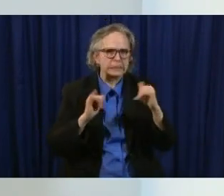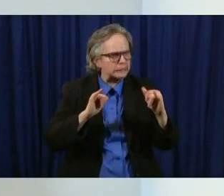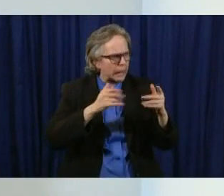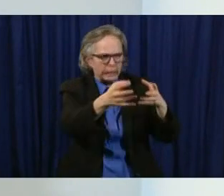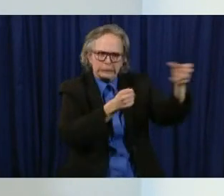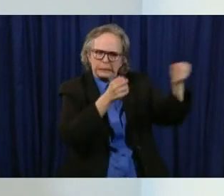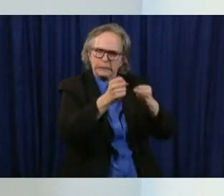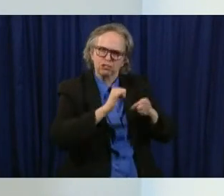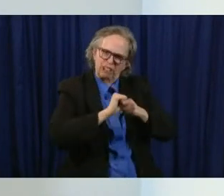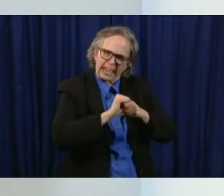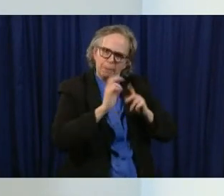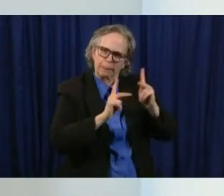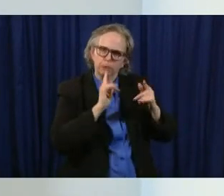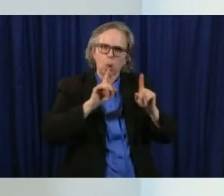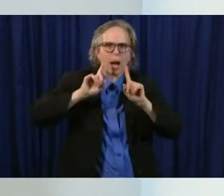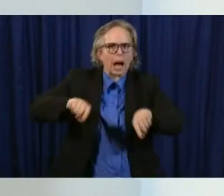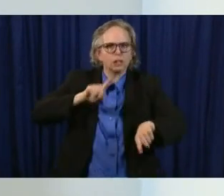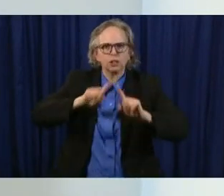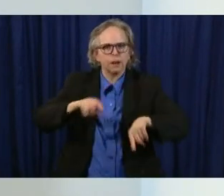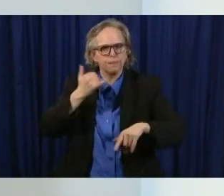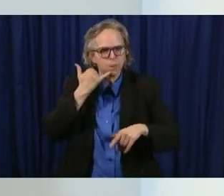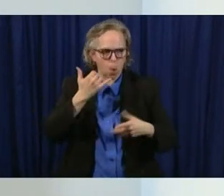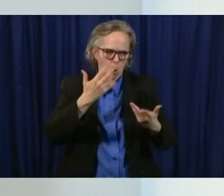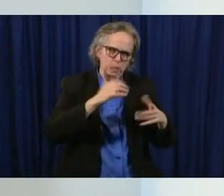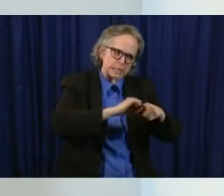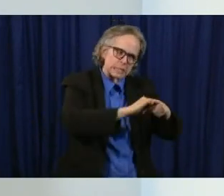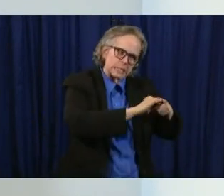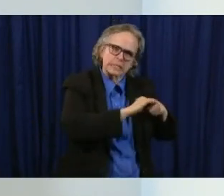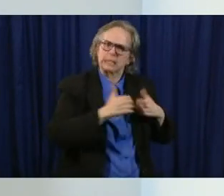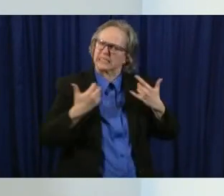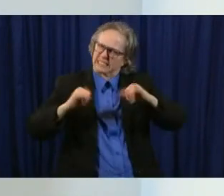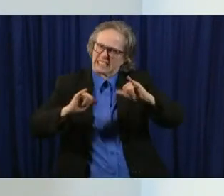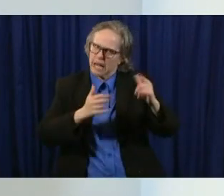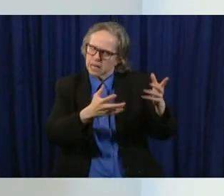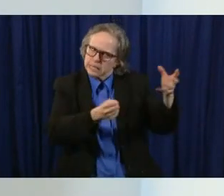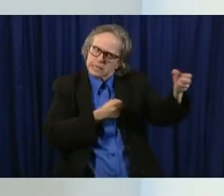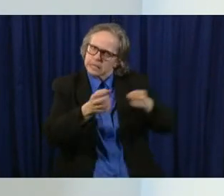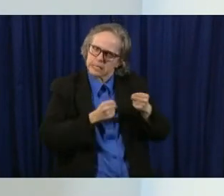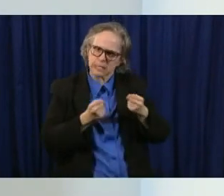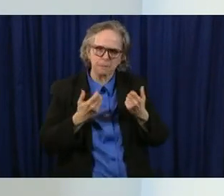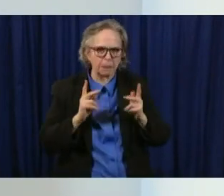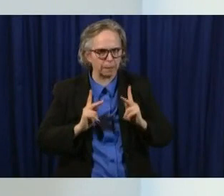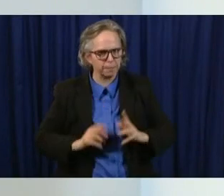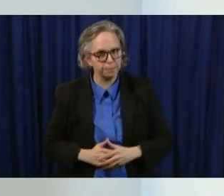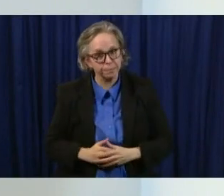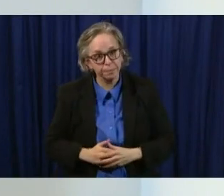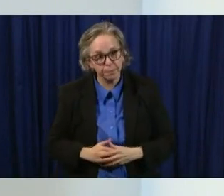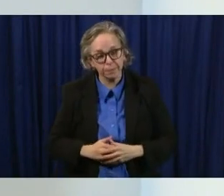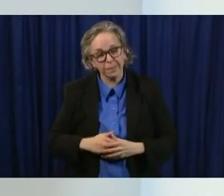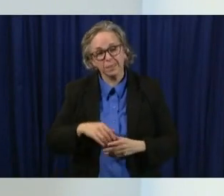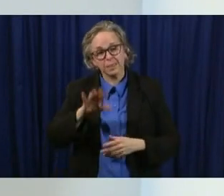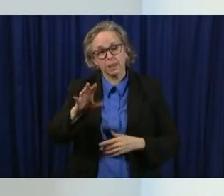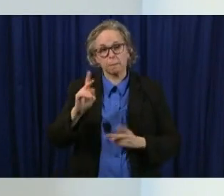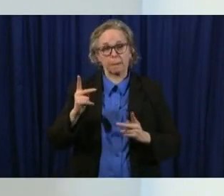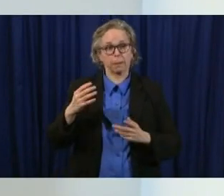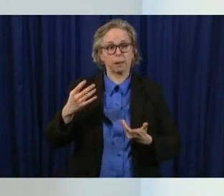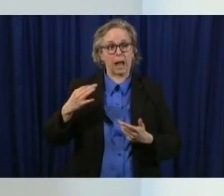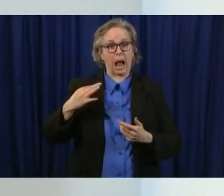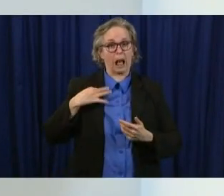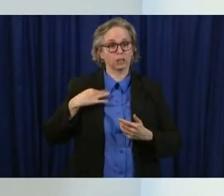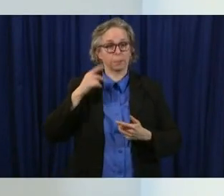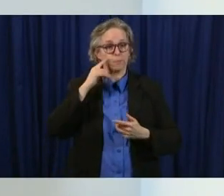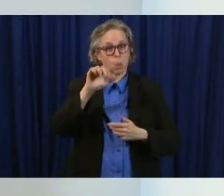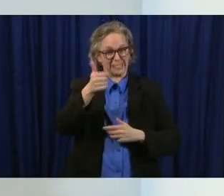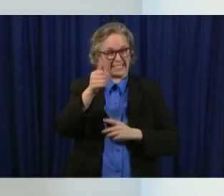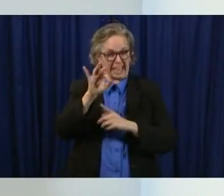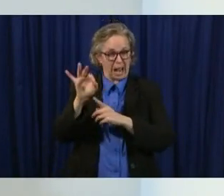who are um eligible for the 1090 and the 1099 or the independently employed people they